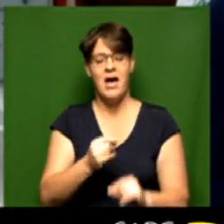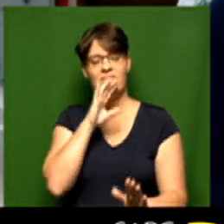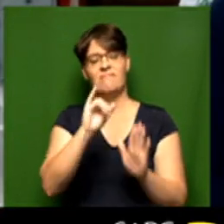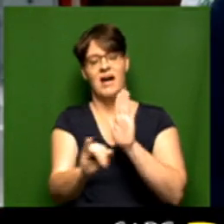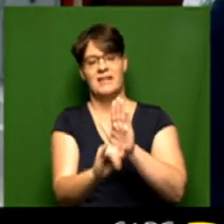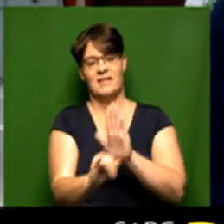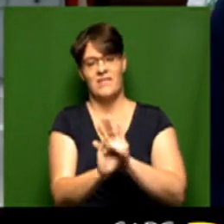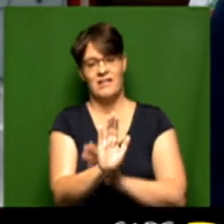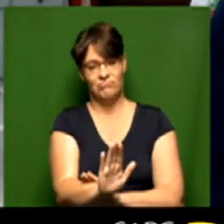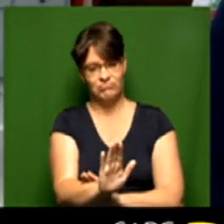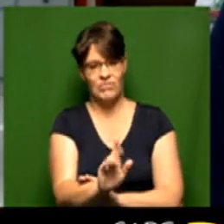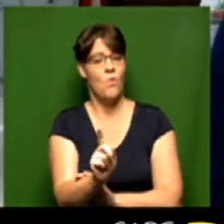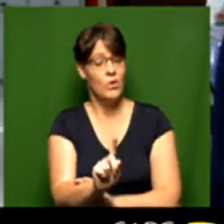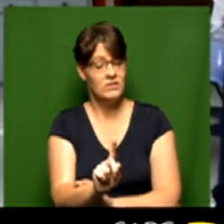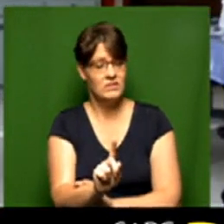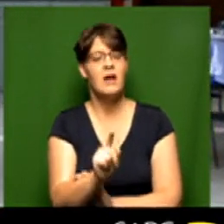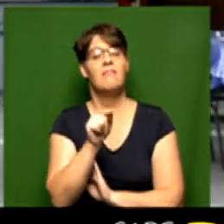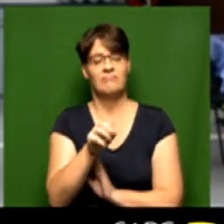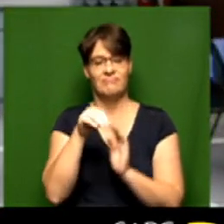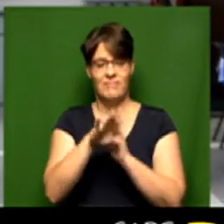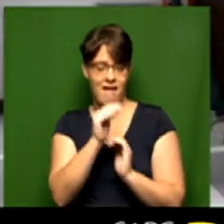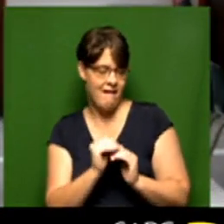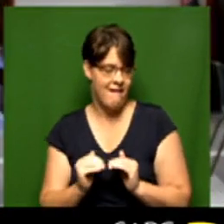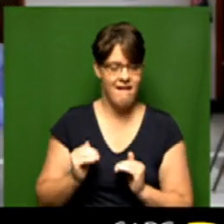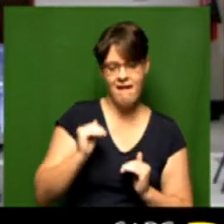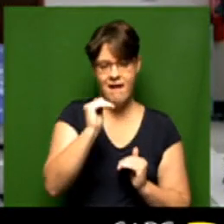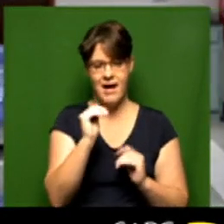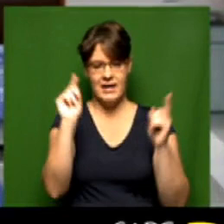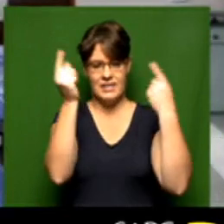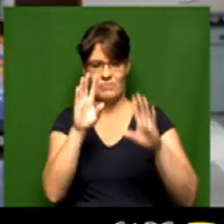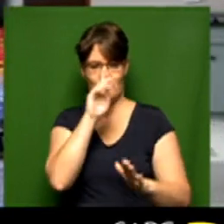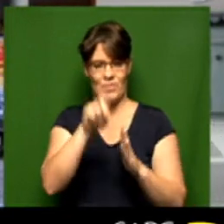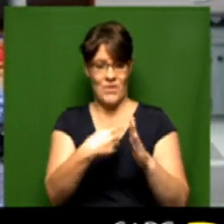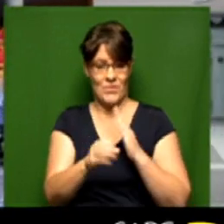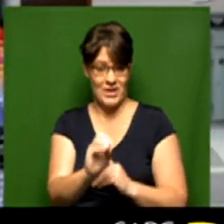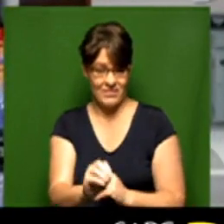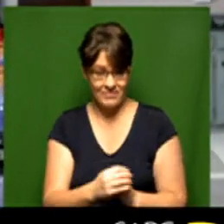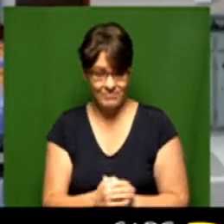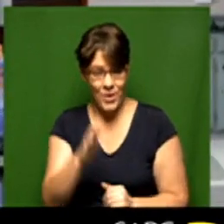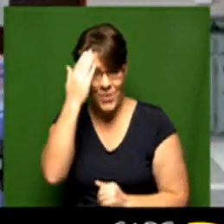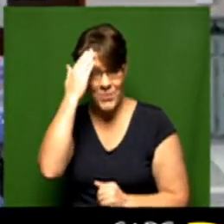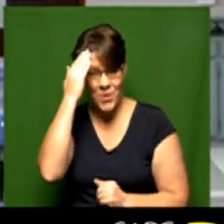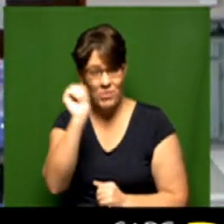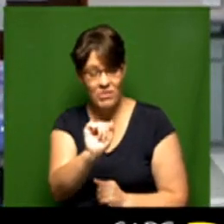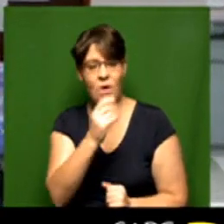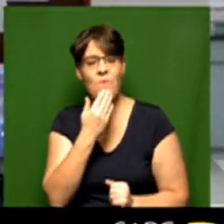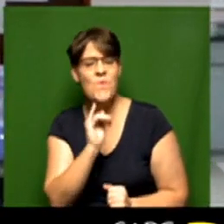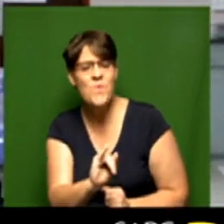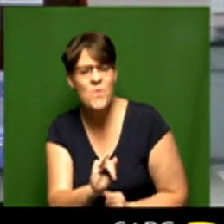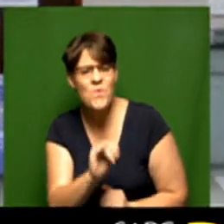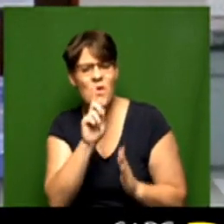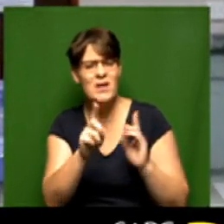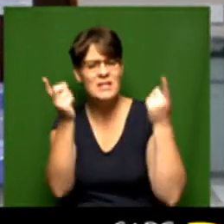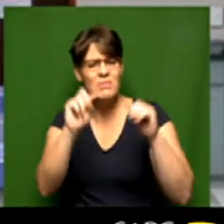identified as one of the homes that have the highest special votes you would know that the special votes are for those who